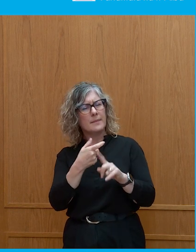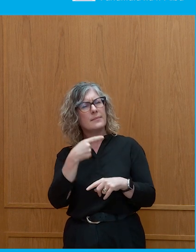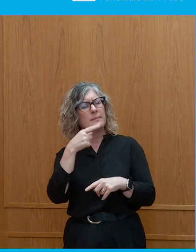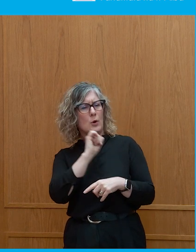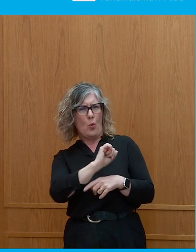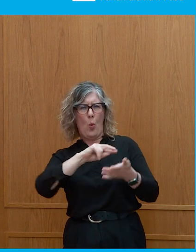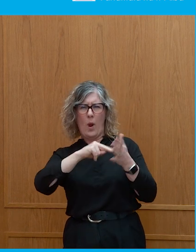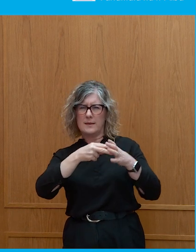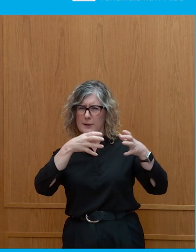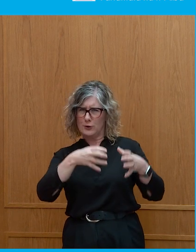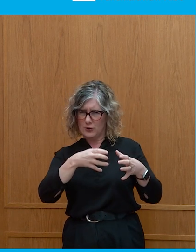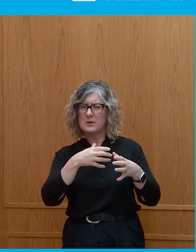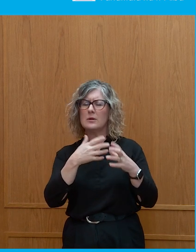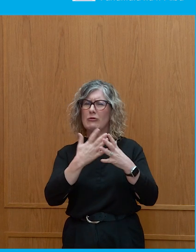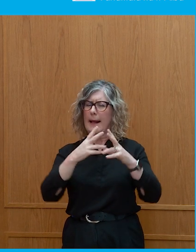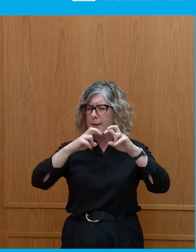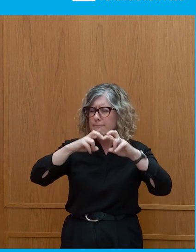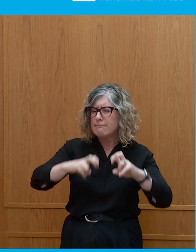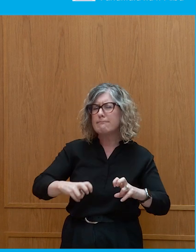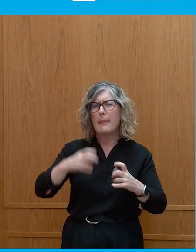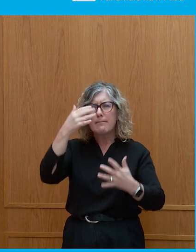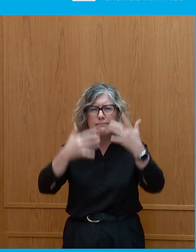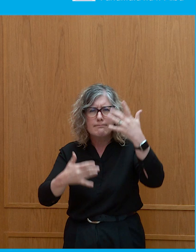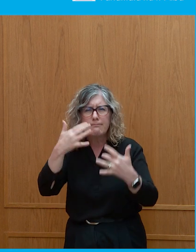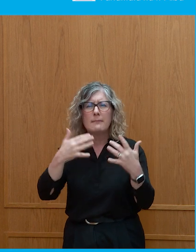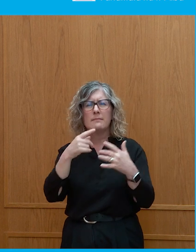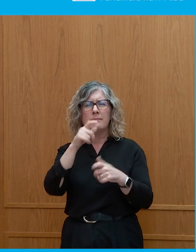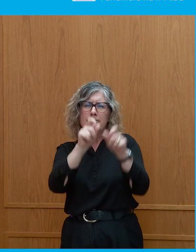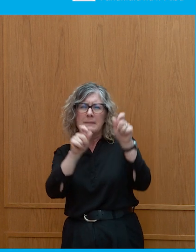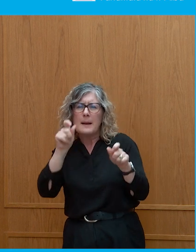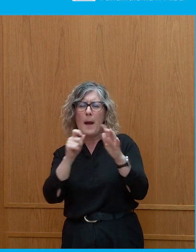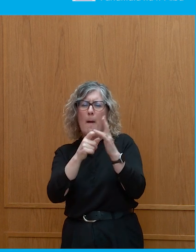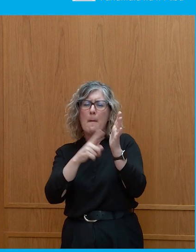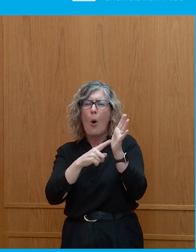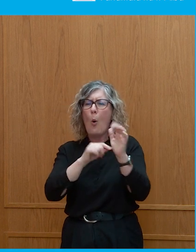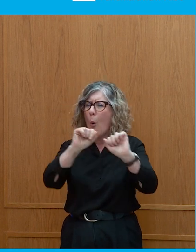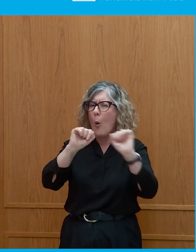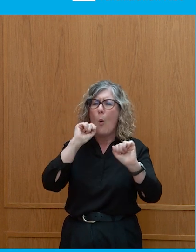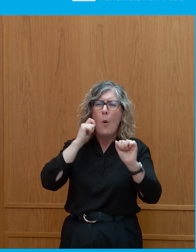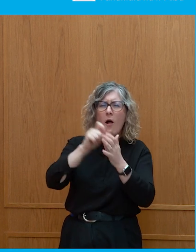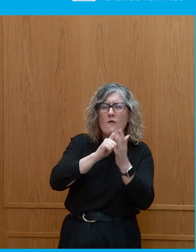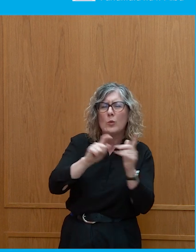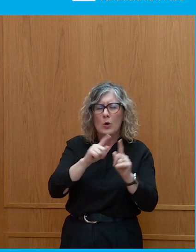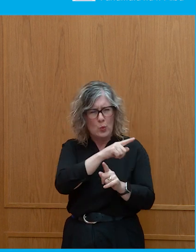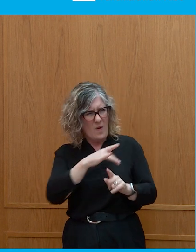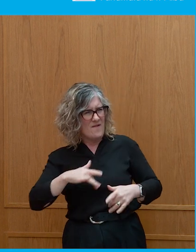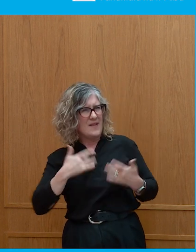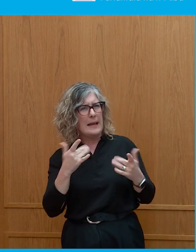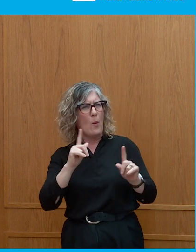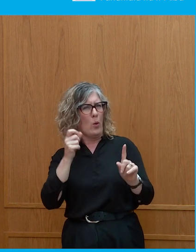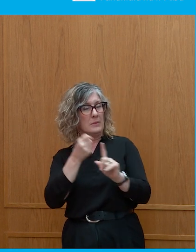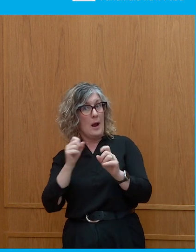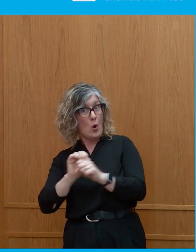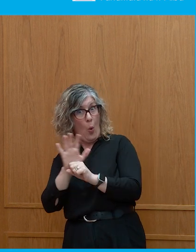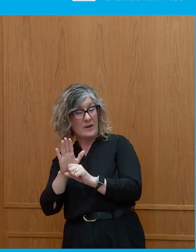has an opportunity to look at the kind of complexity of all these things. Is it an indirect, a direct – what did you feel the whole COVID